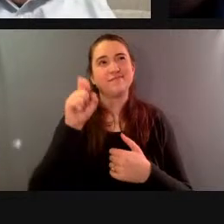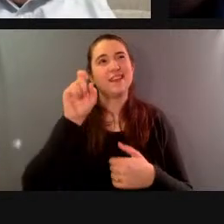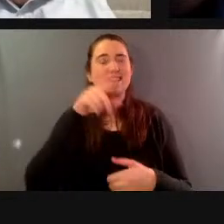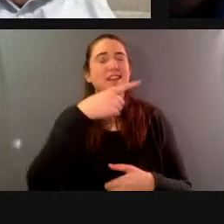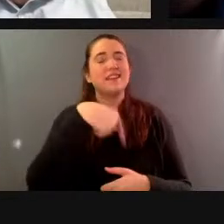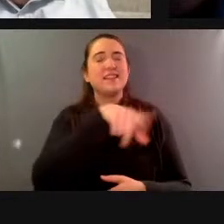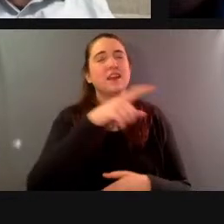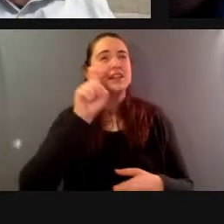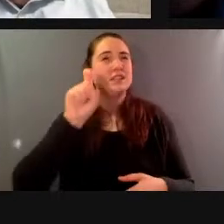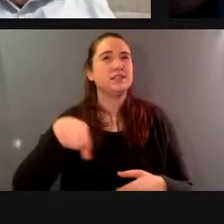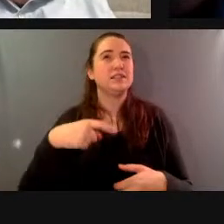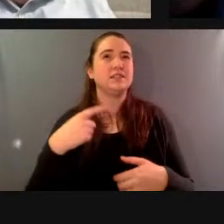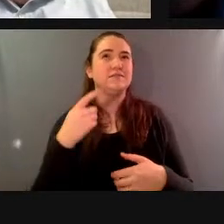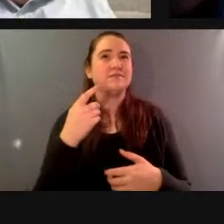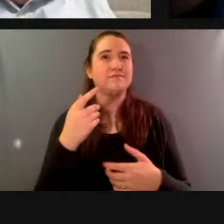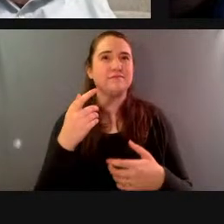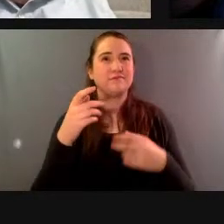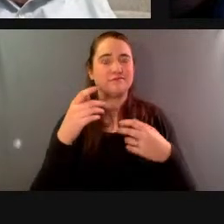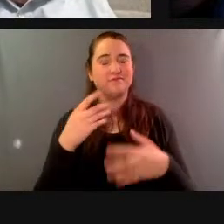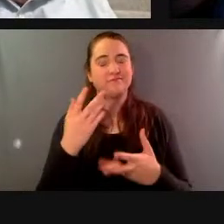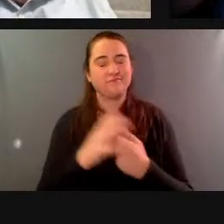the for the life sciences